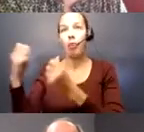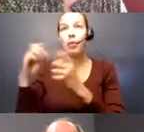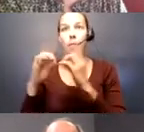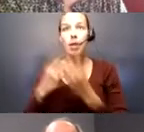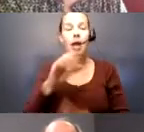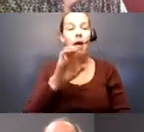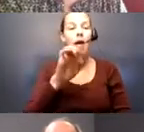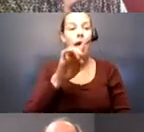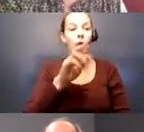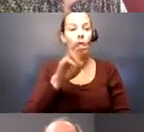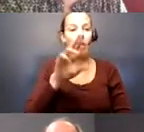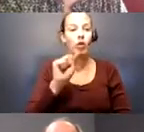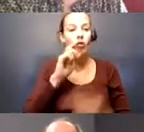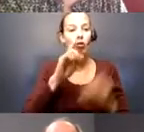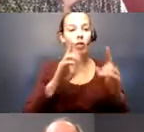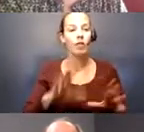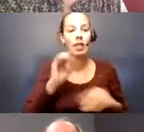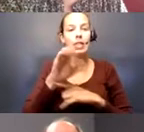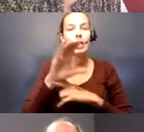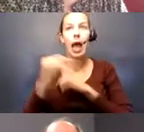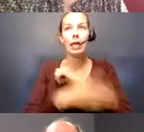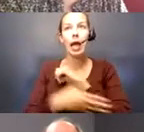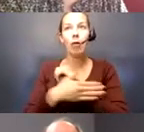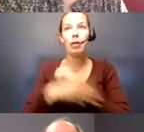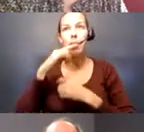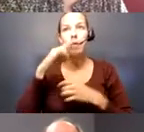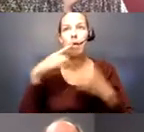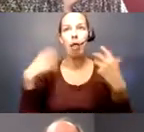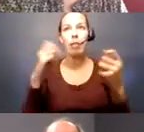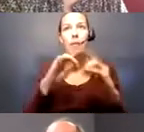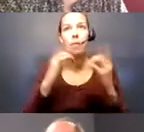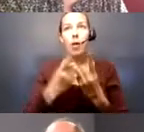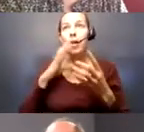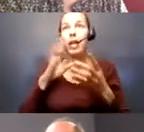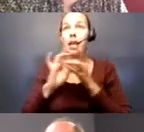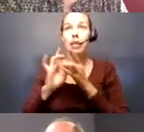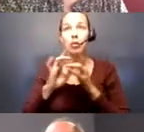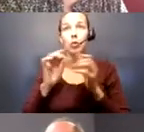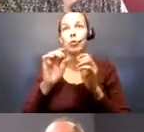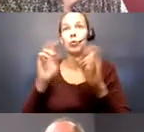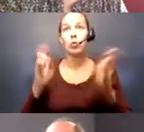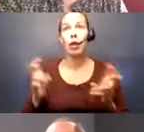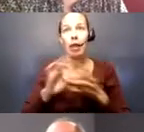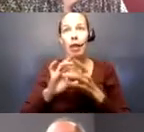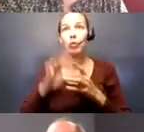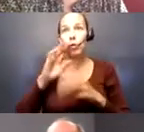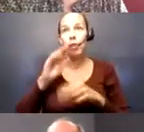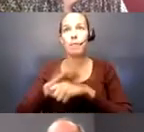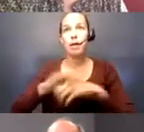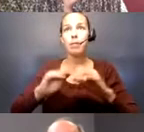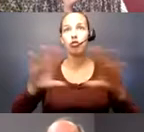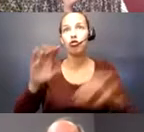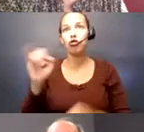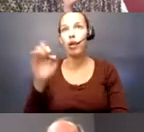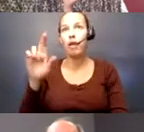Department, and then joining us today to discuss issues related to the pandemic for the senior population are Jennifer Boedeker with